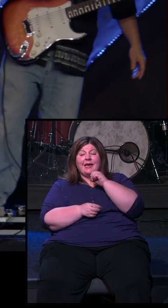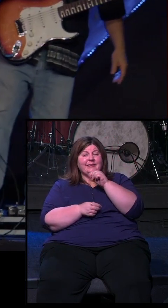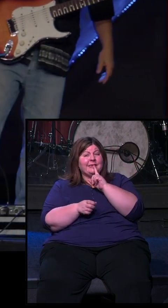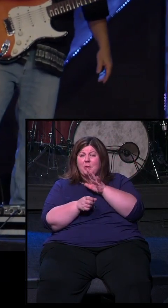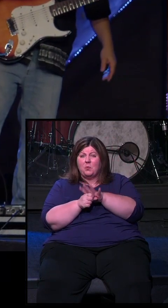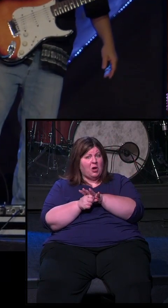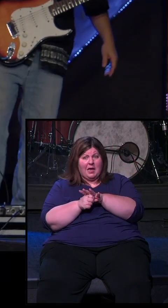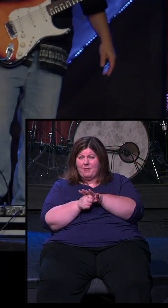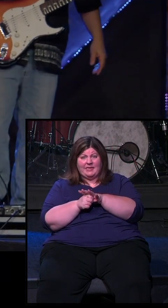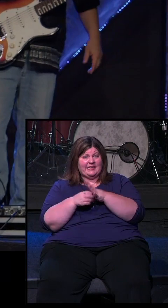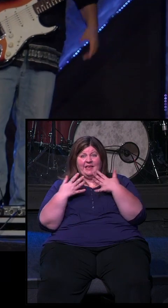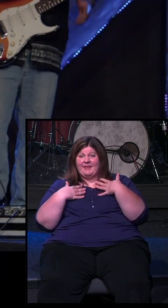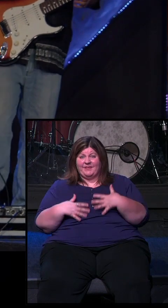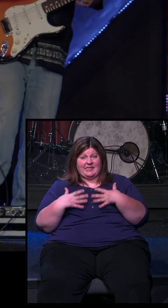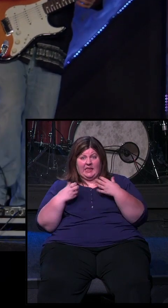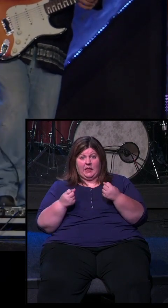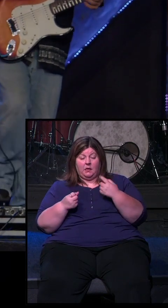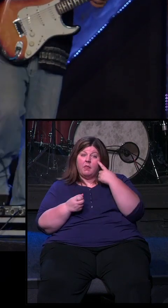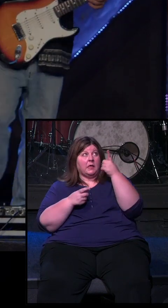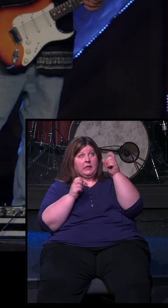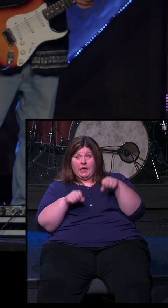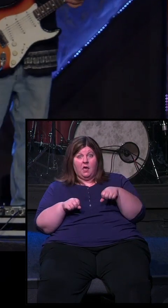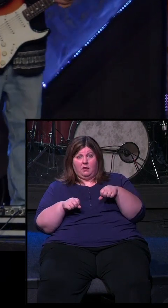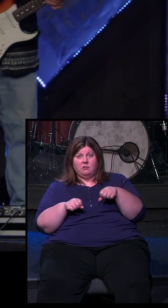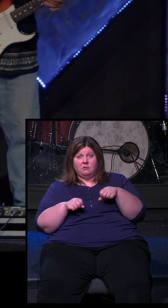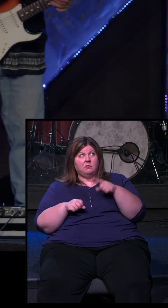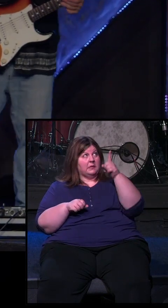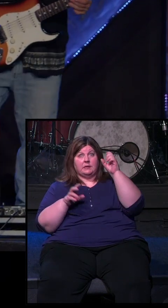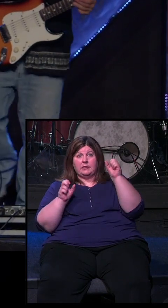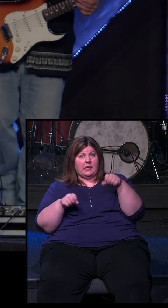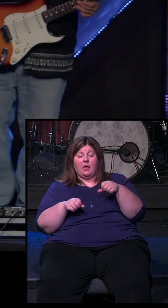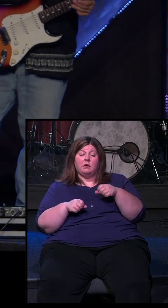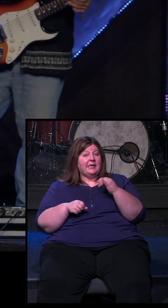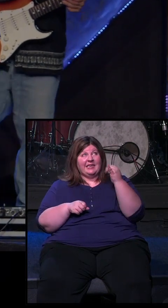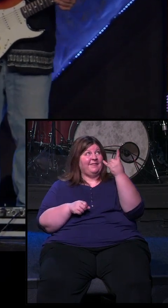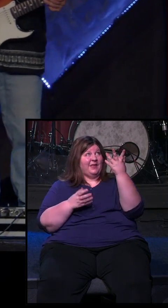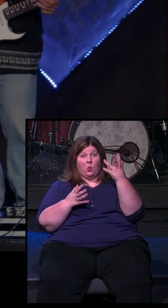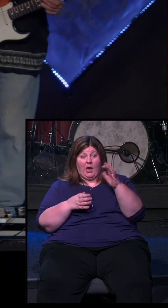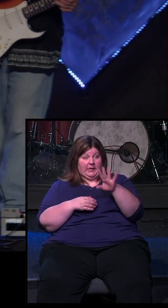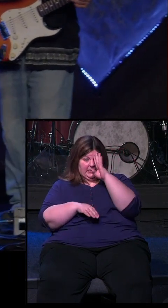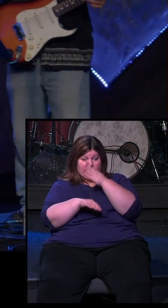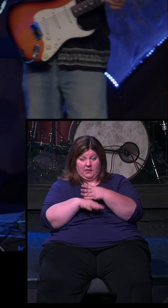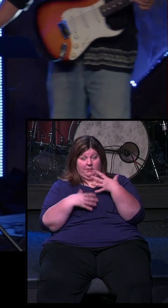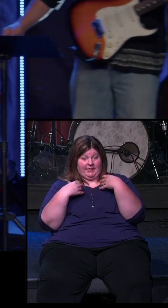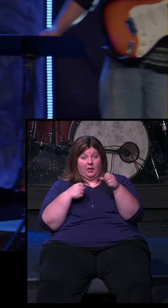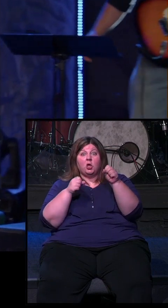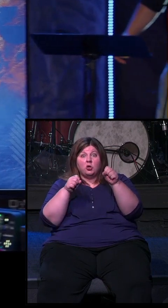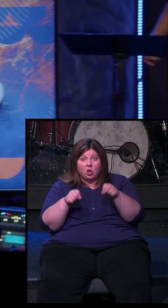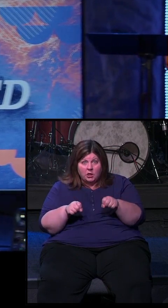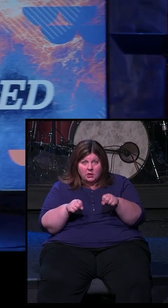physical healing. I believe God's a healer. I believe he can physically heal her son. I believe he can physically heal me. But God has not